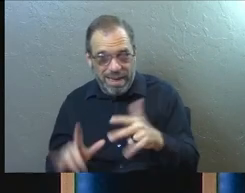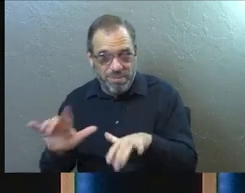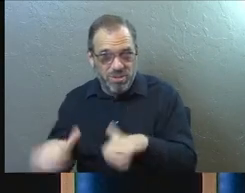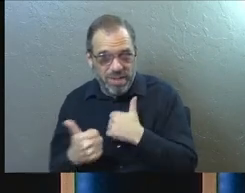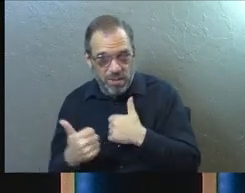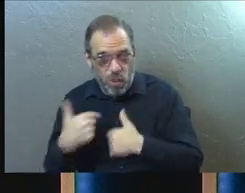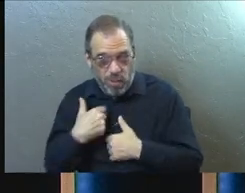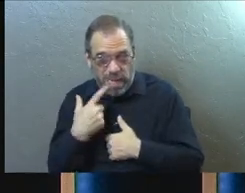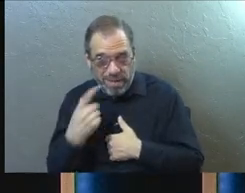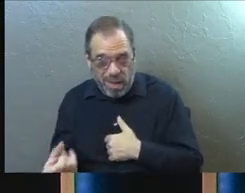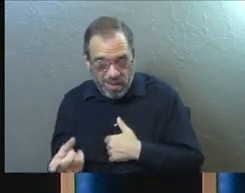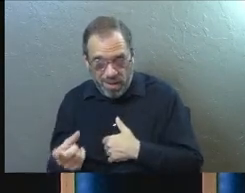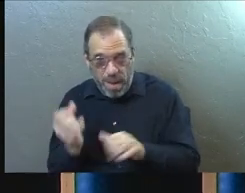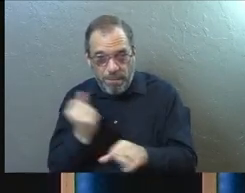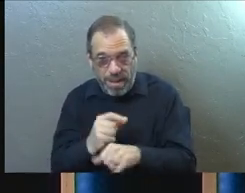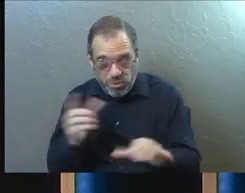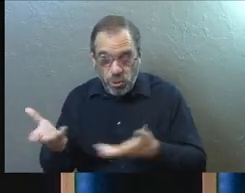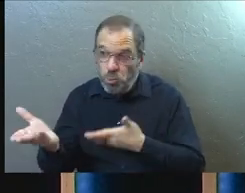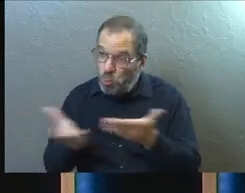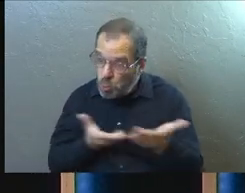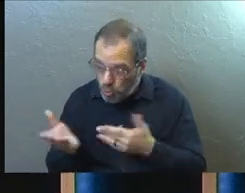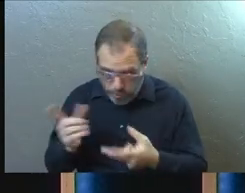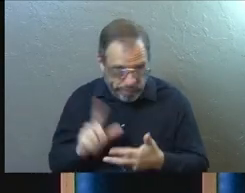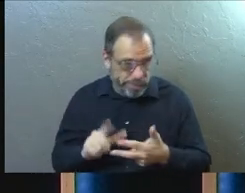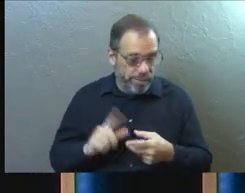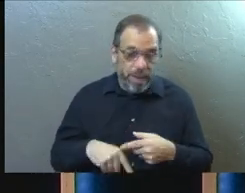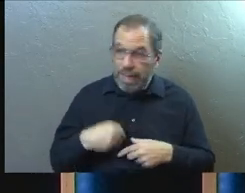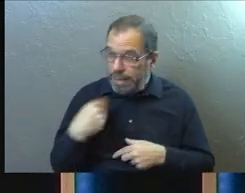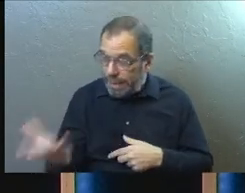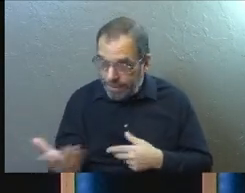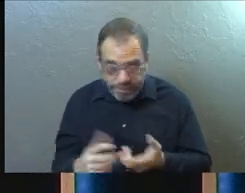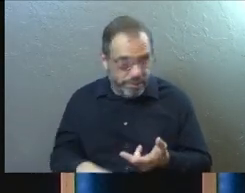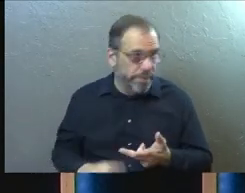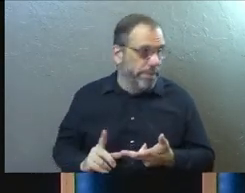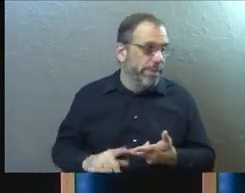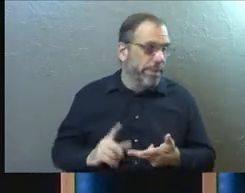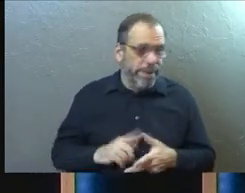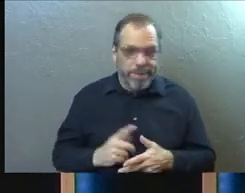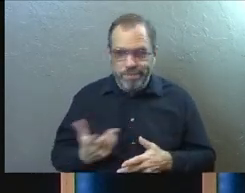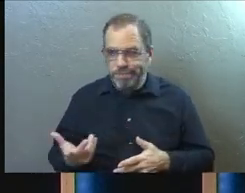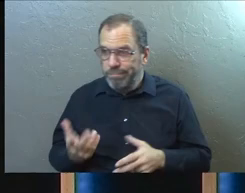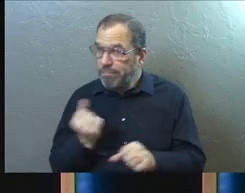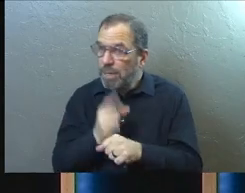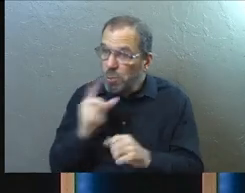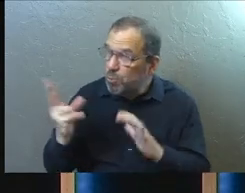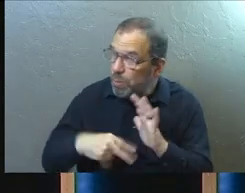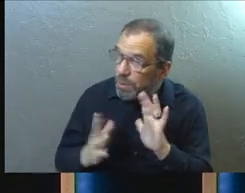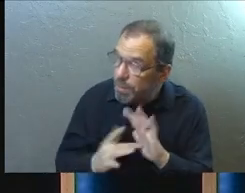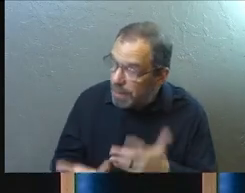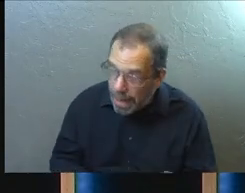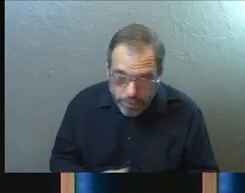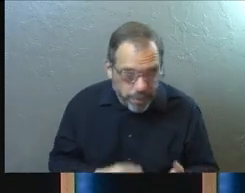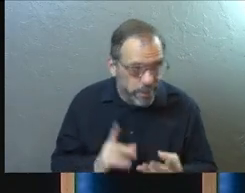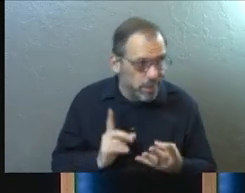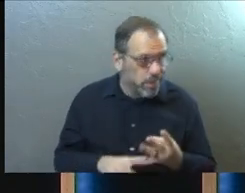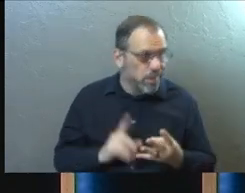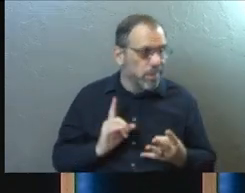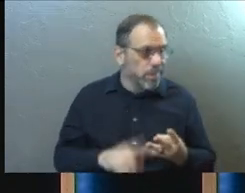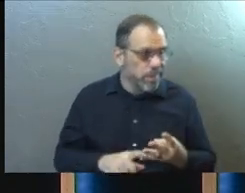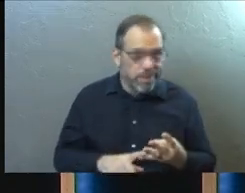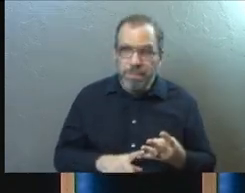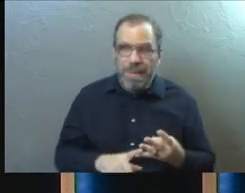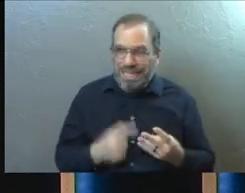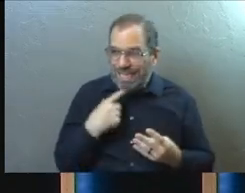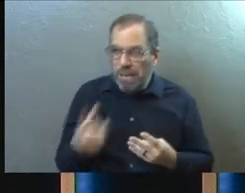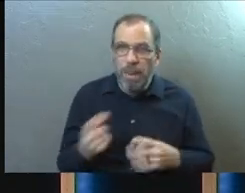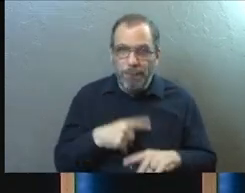that. Like, what would I say? Be like, okay, make sure you serve. Make sure you give. I don't know. Make sure you're reading your Bible. I'm not